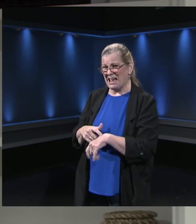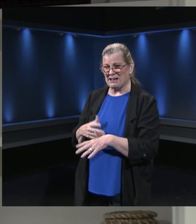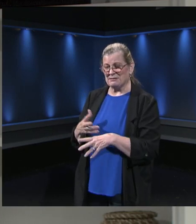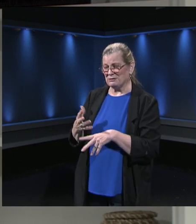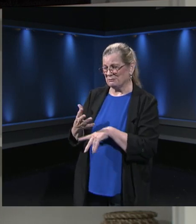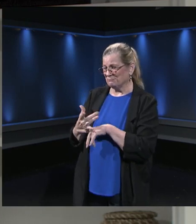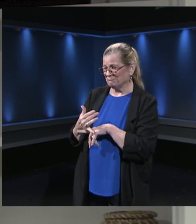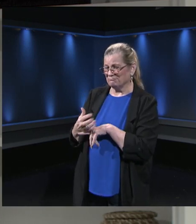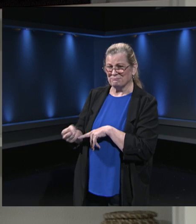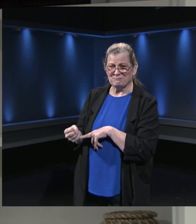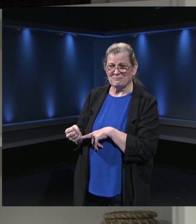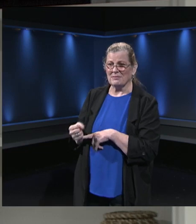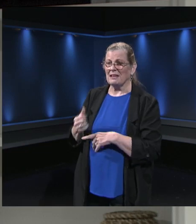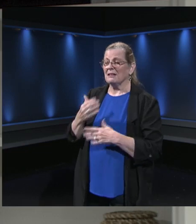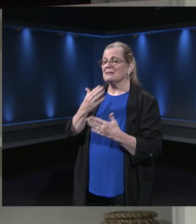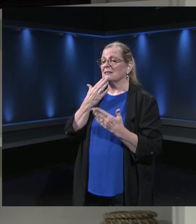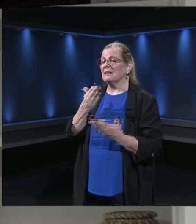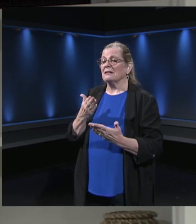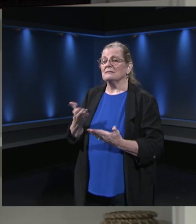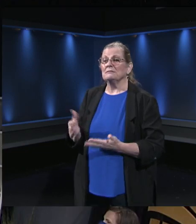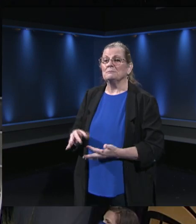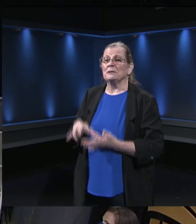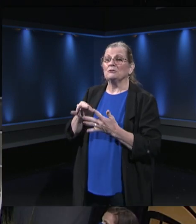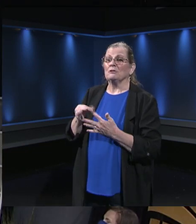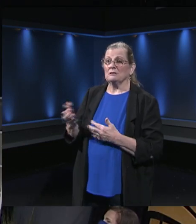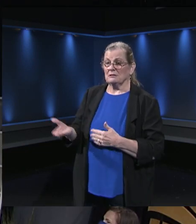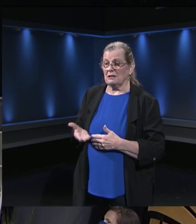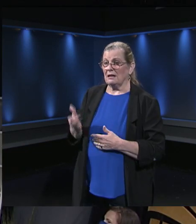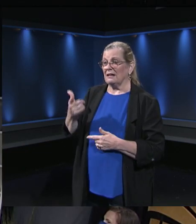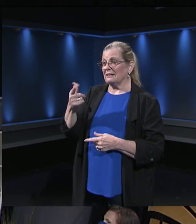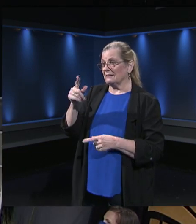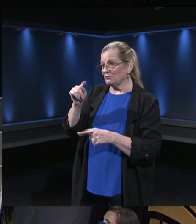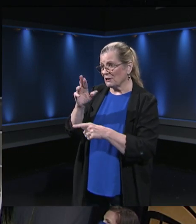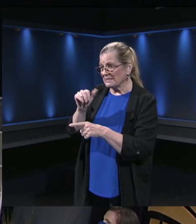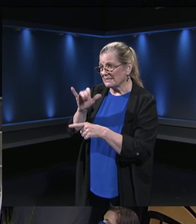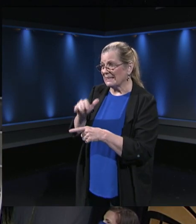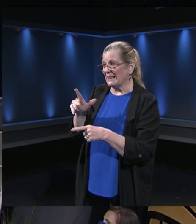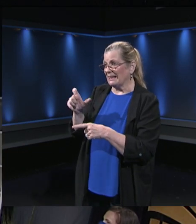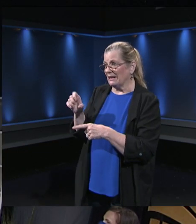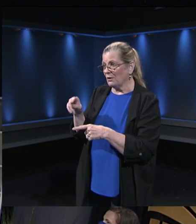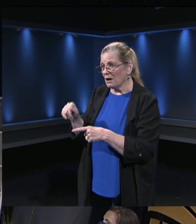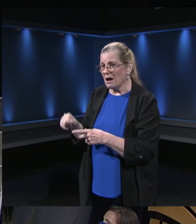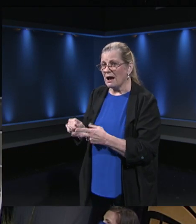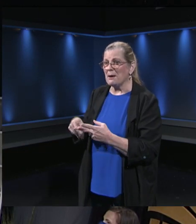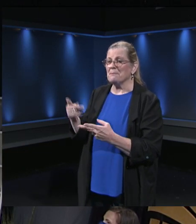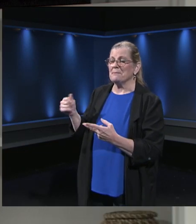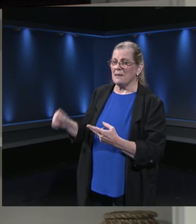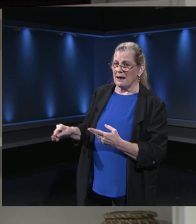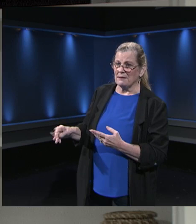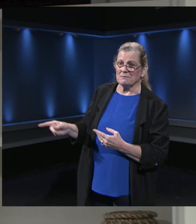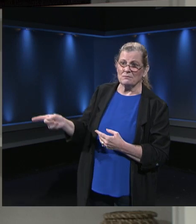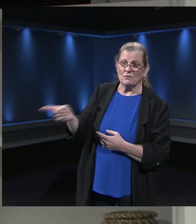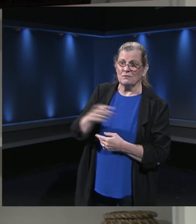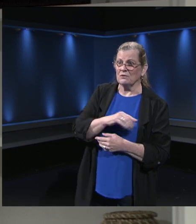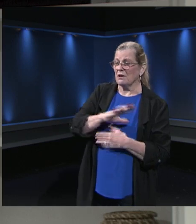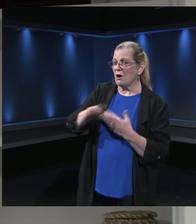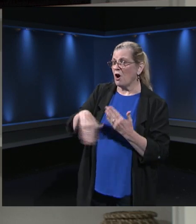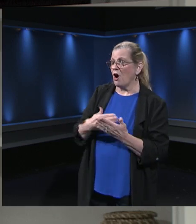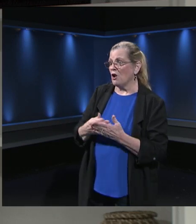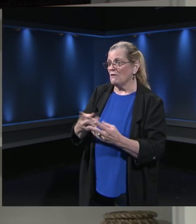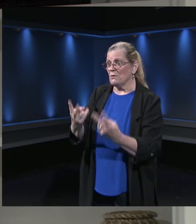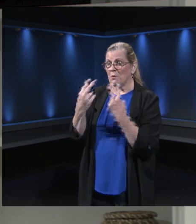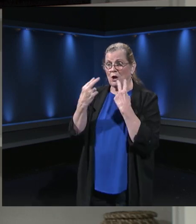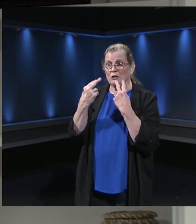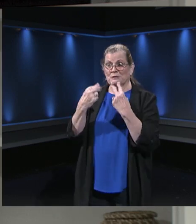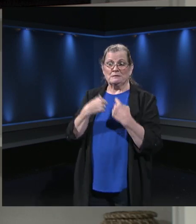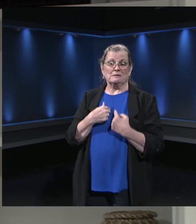thank all my special guests, Tracy, Leona, Pam, for being here, all of you for watching tonight. But Tracy, I'm going